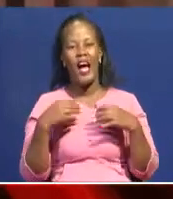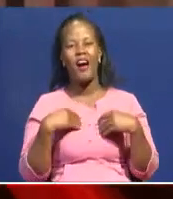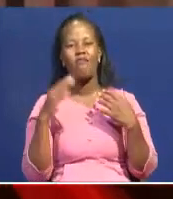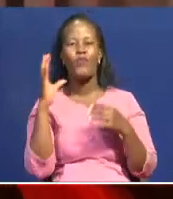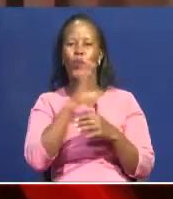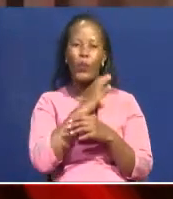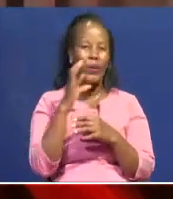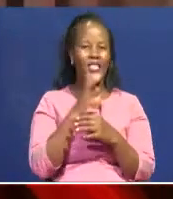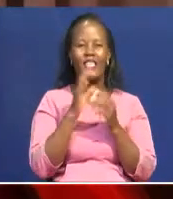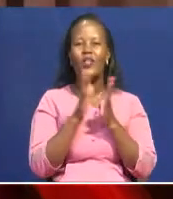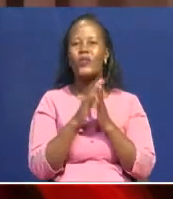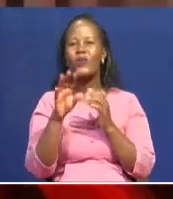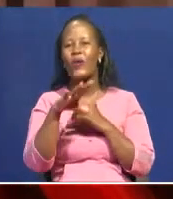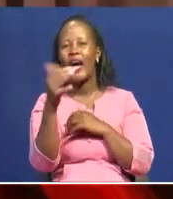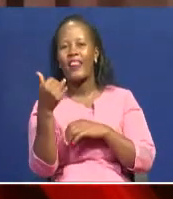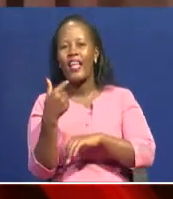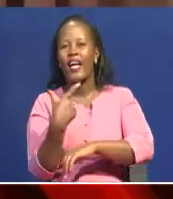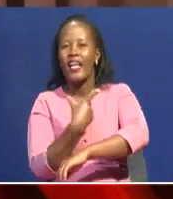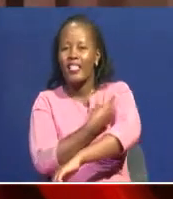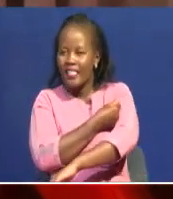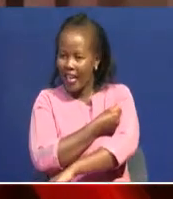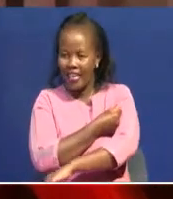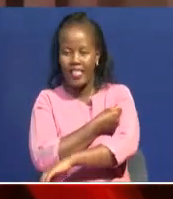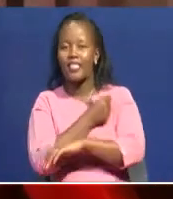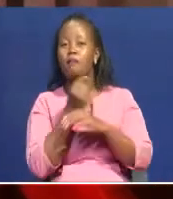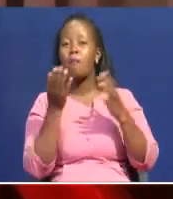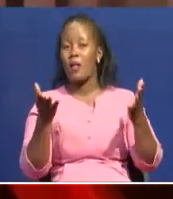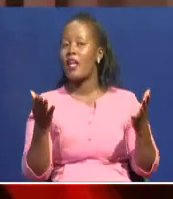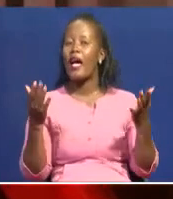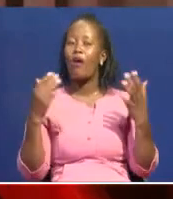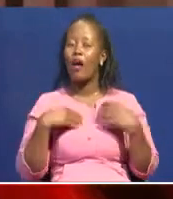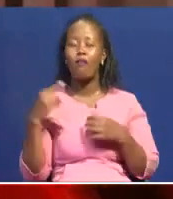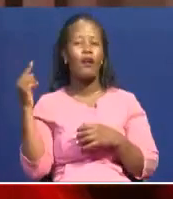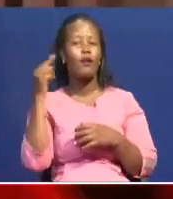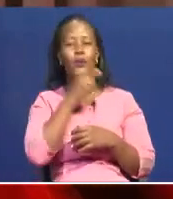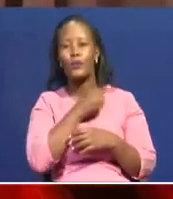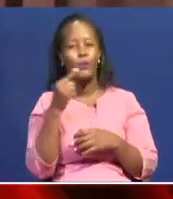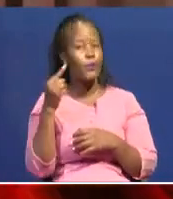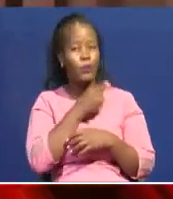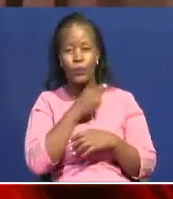abuse has reached alarming proportions